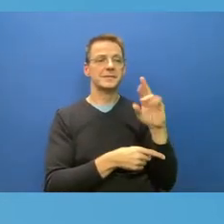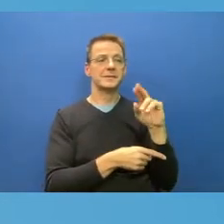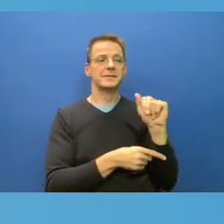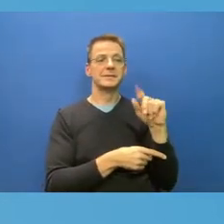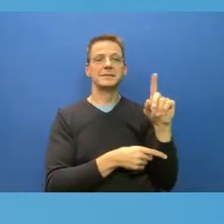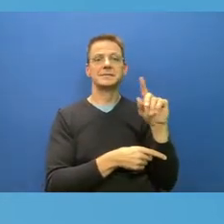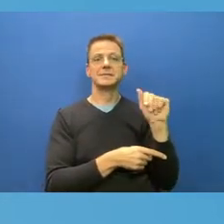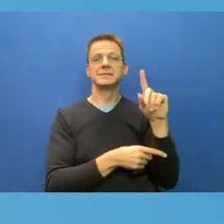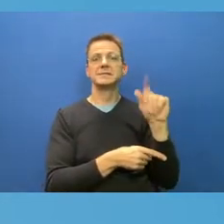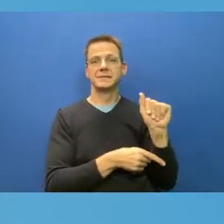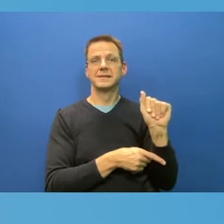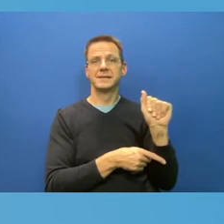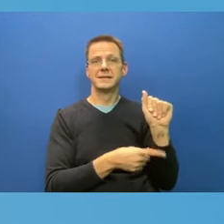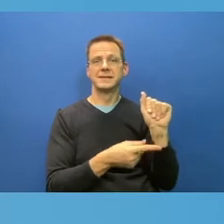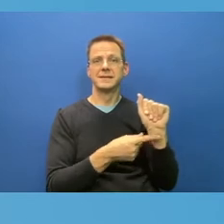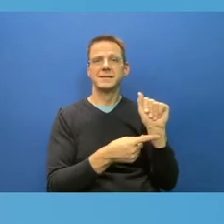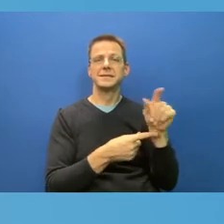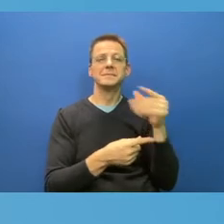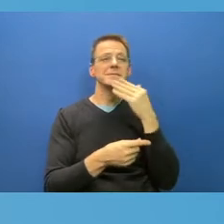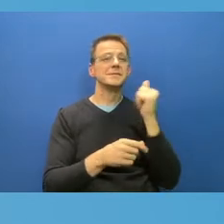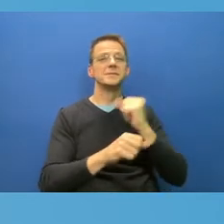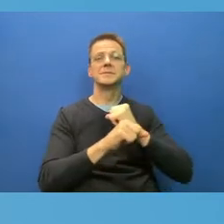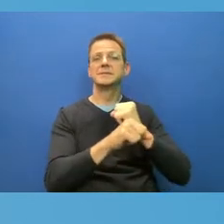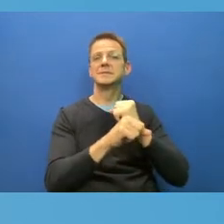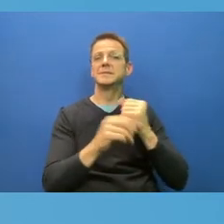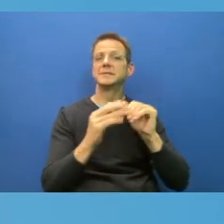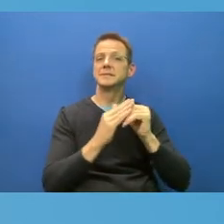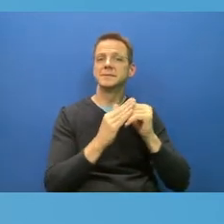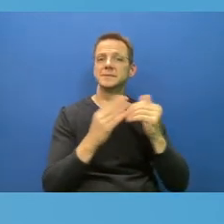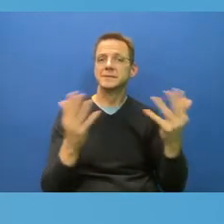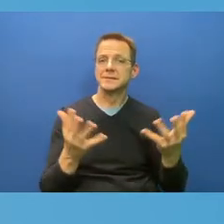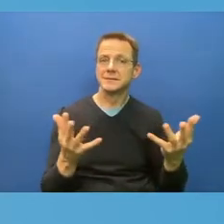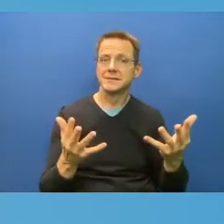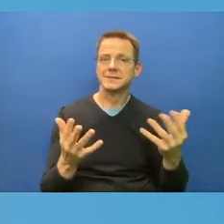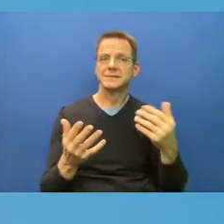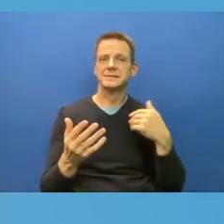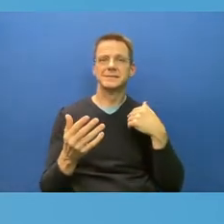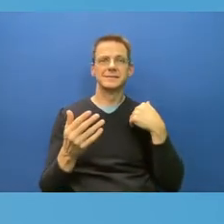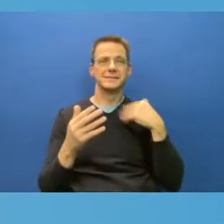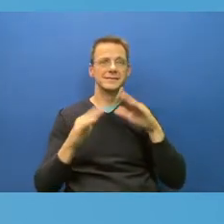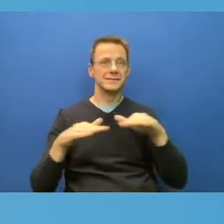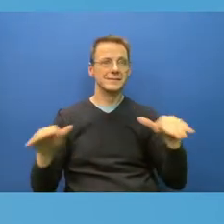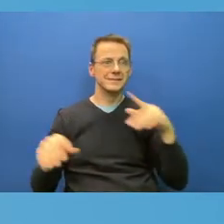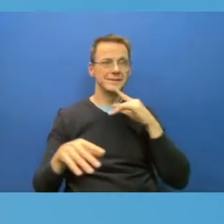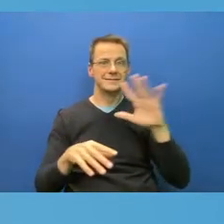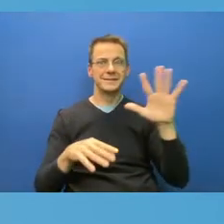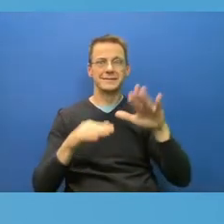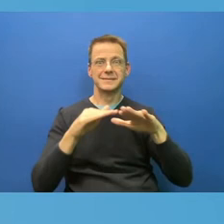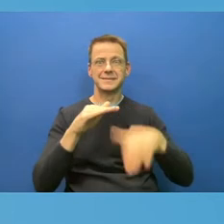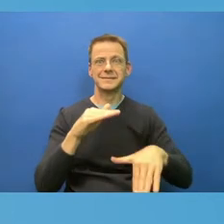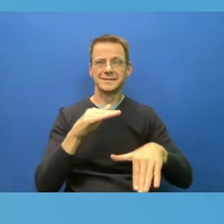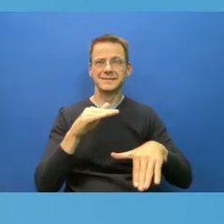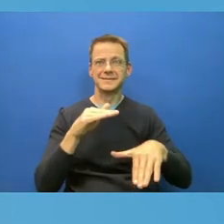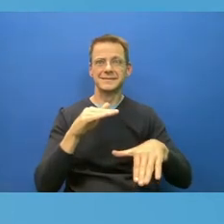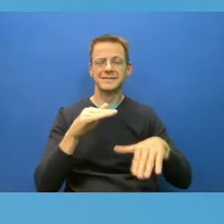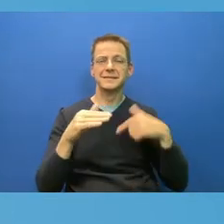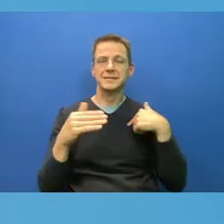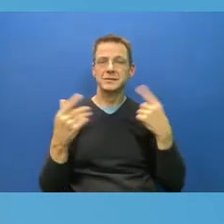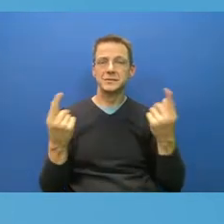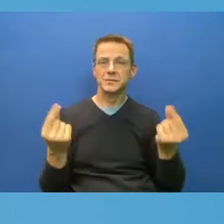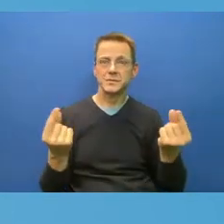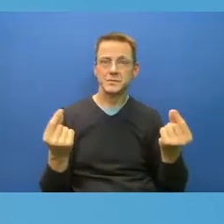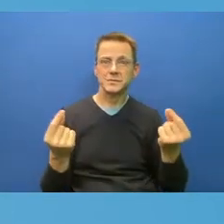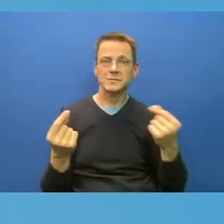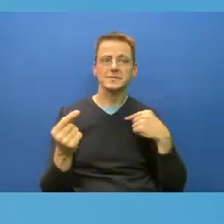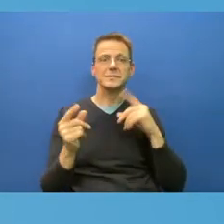or under five, so they won't be vaccinated anytime soon, as I wear an N95 in shops or in public places, where